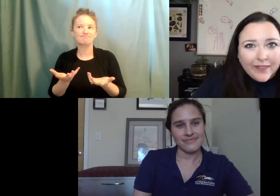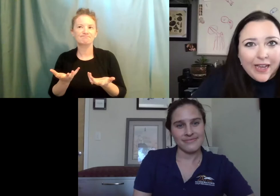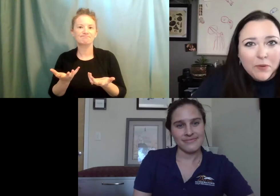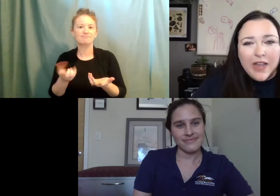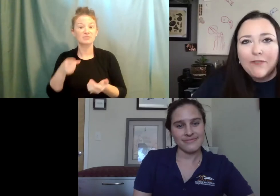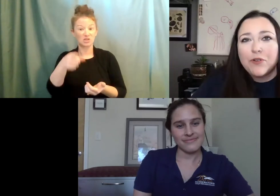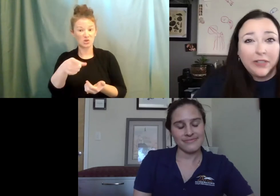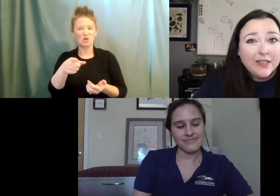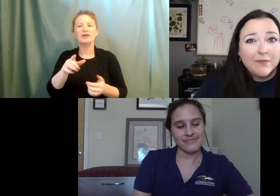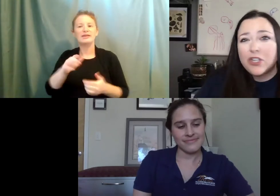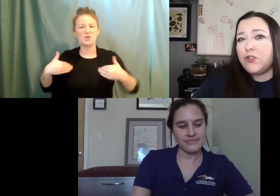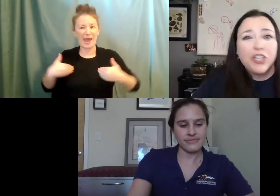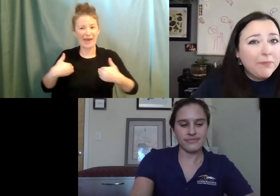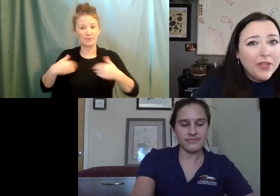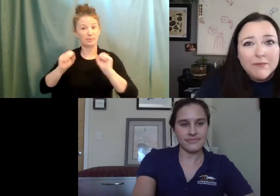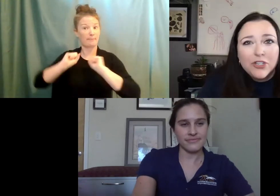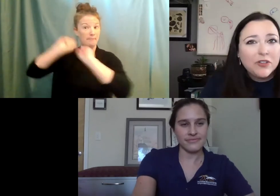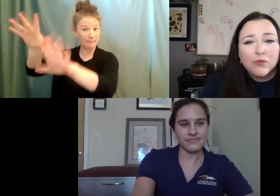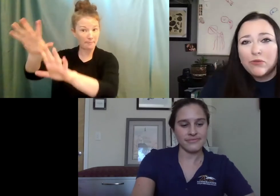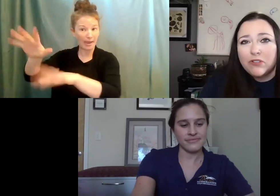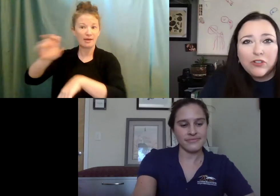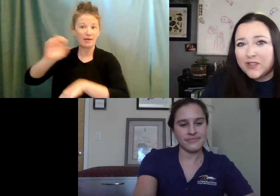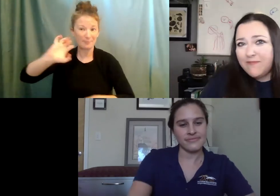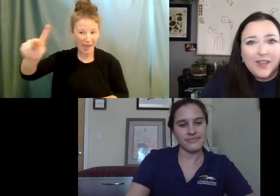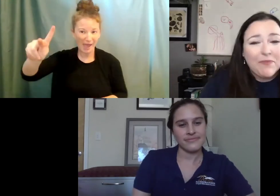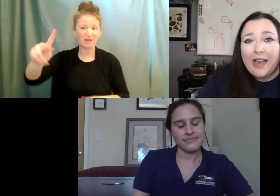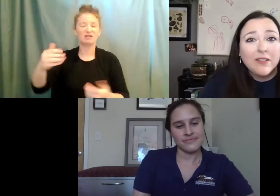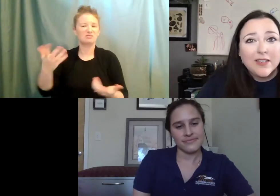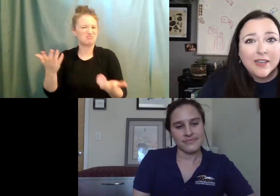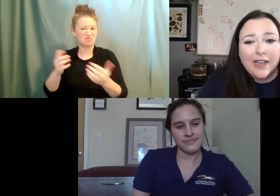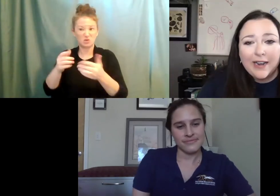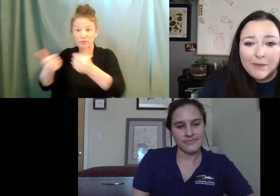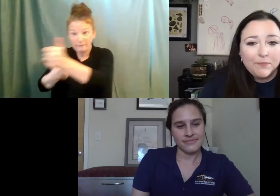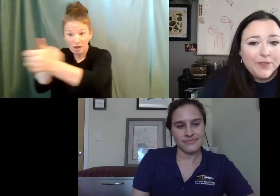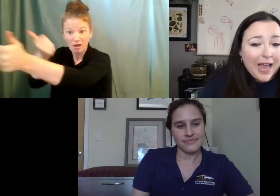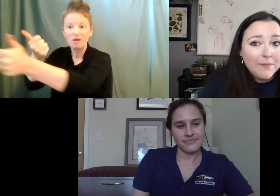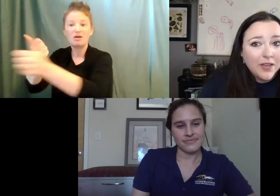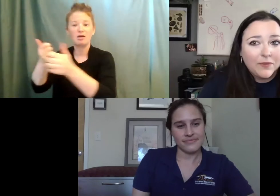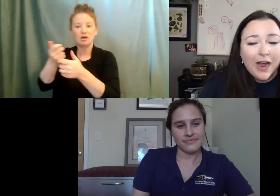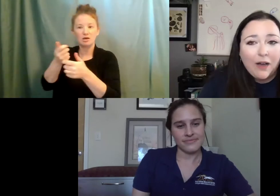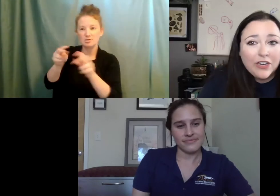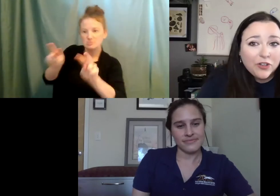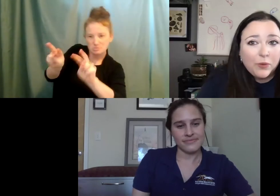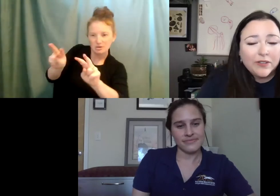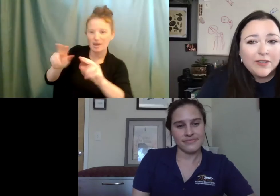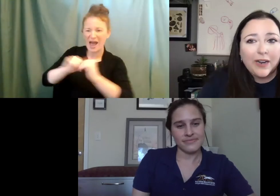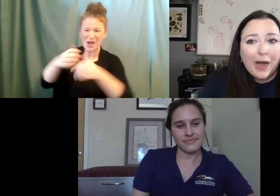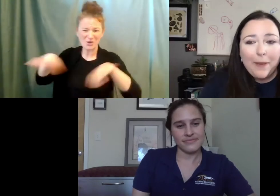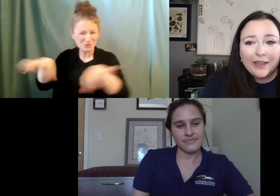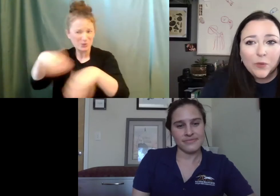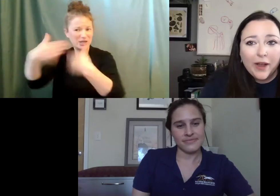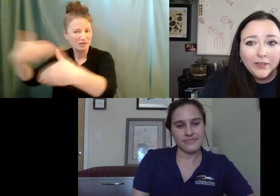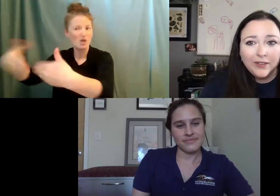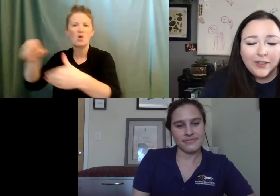track the animals after you release them? Do you chip them? Do you use something else to kind of keep tabs on how they do once they're